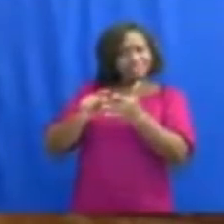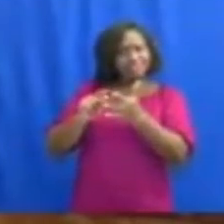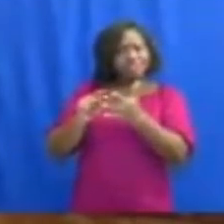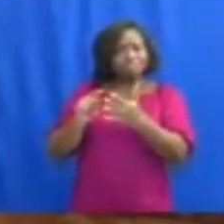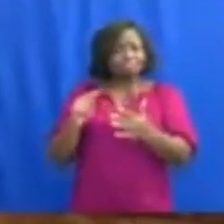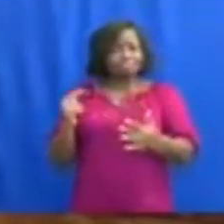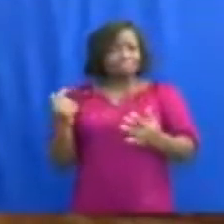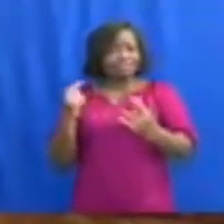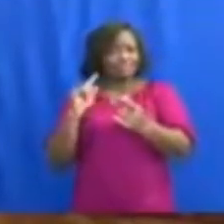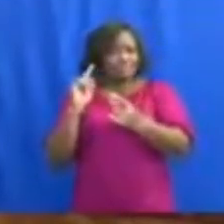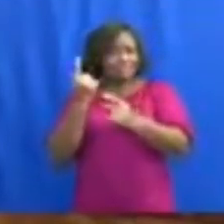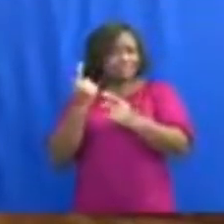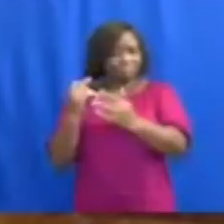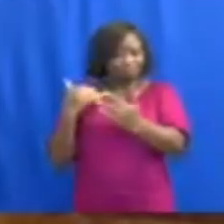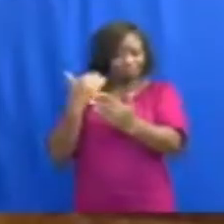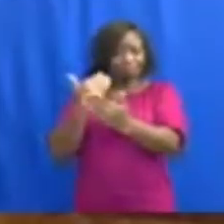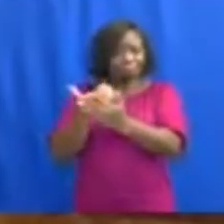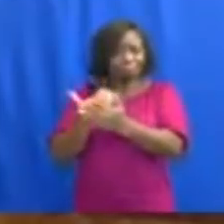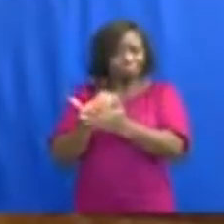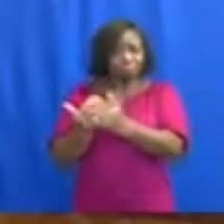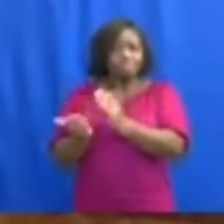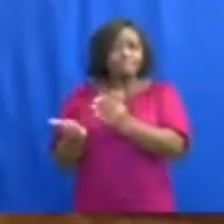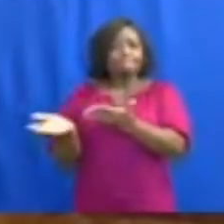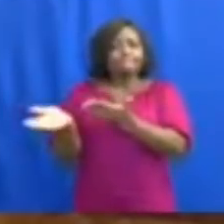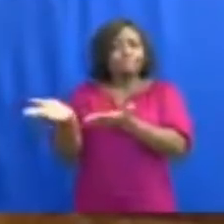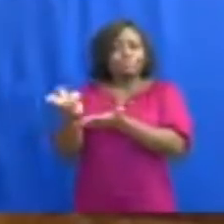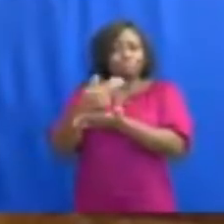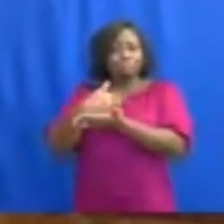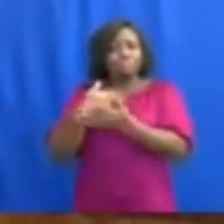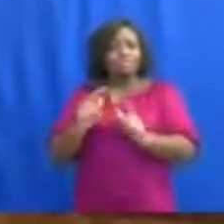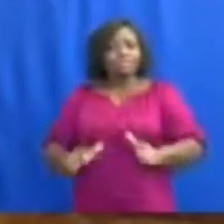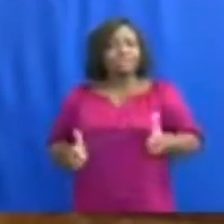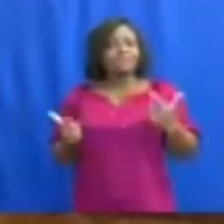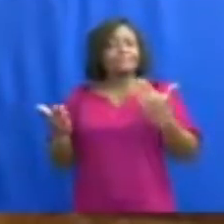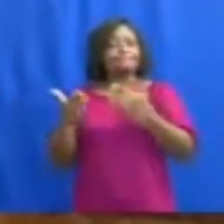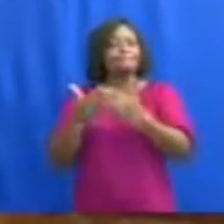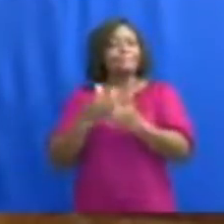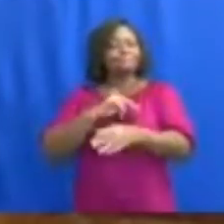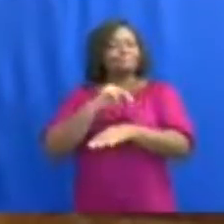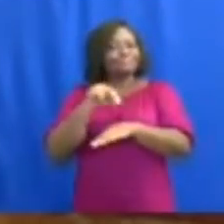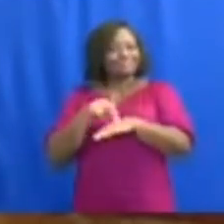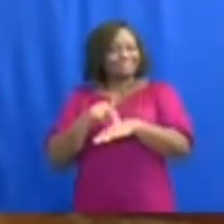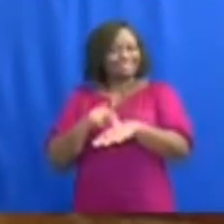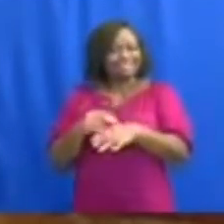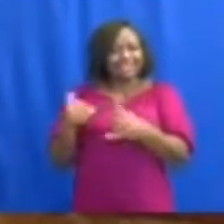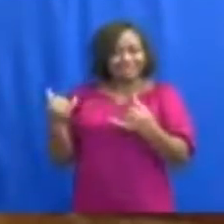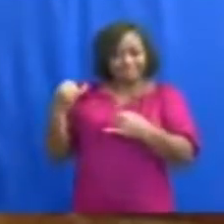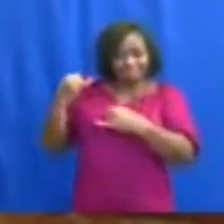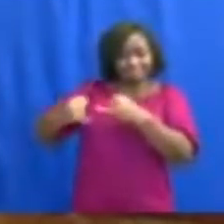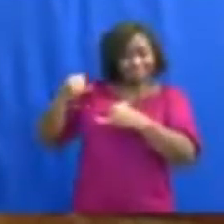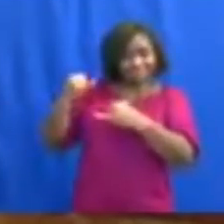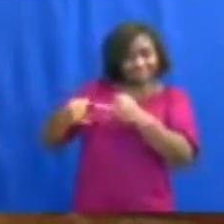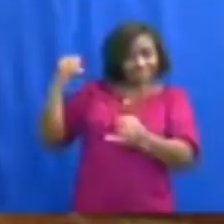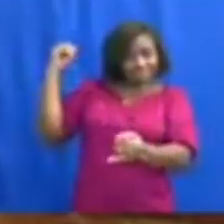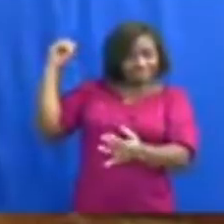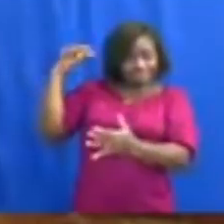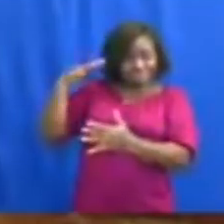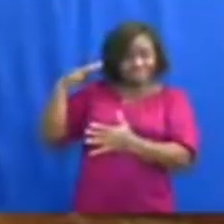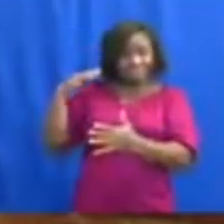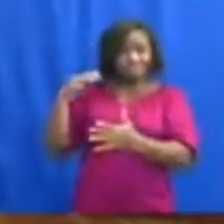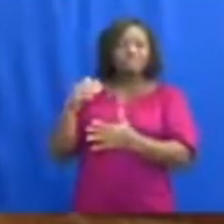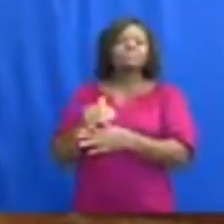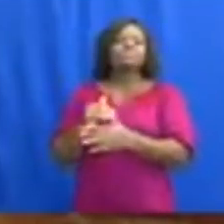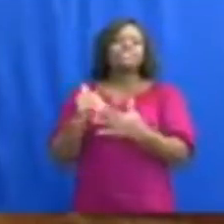And for that matter, that is going to boost or direct a new sort of way of dealing